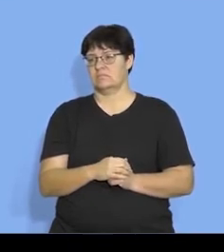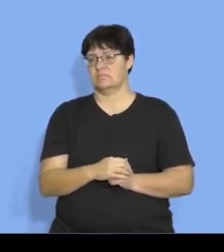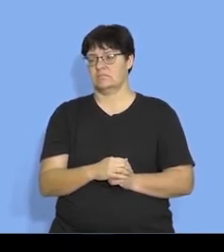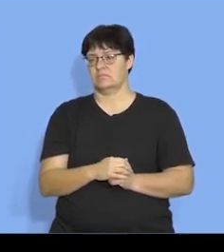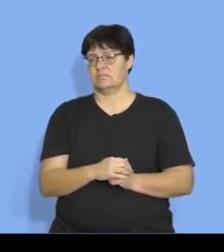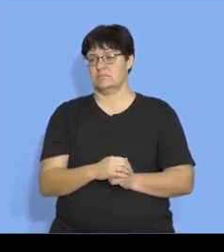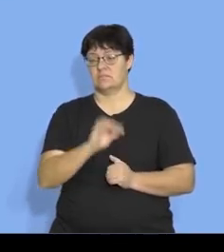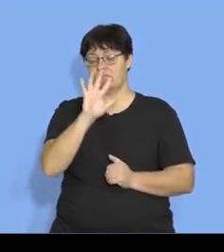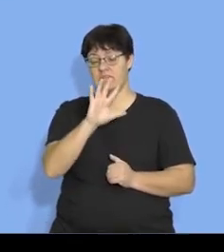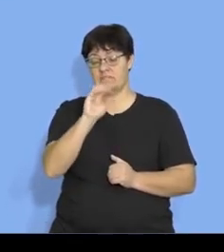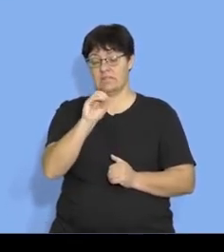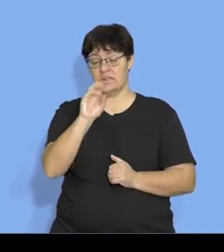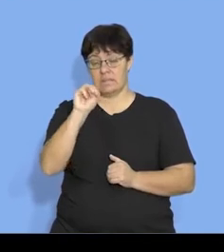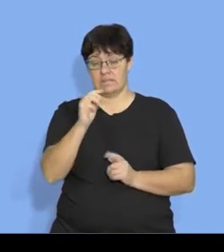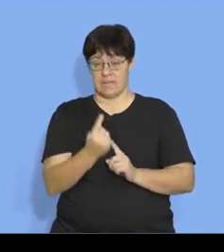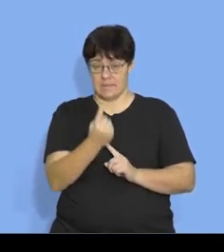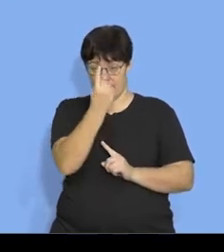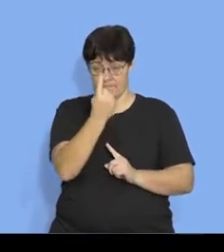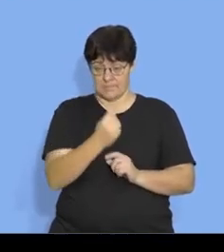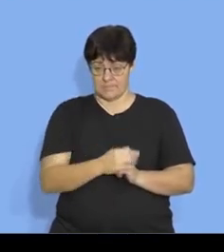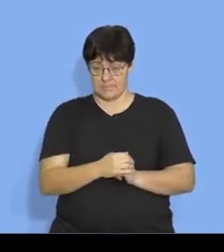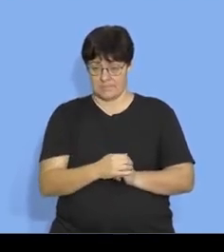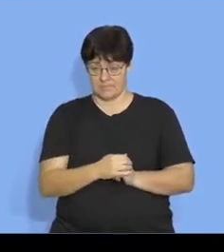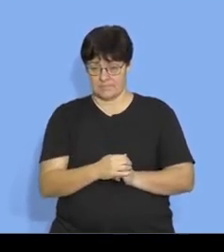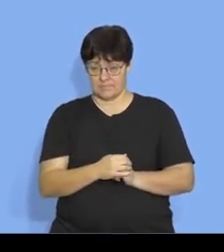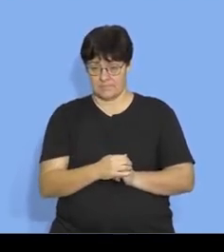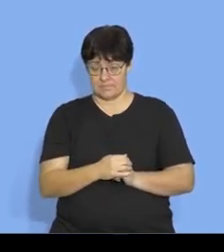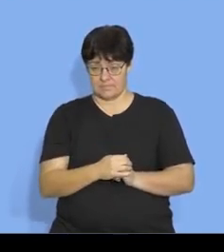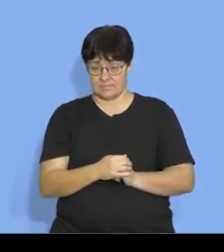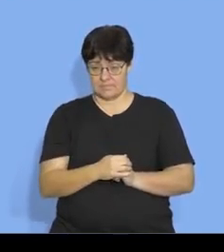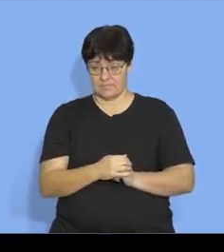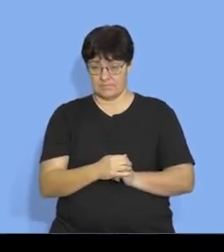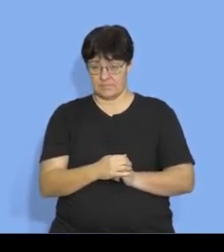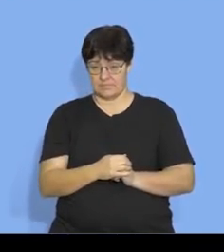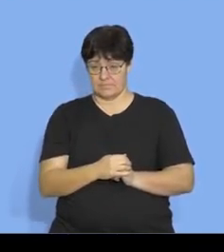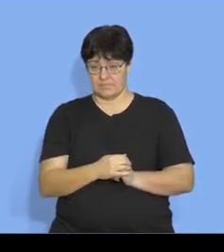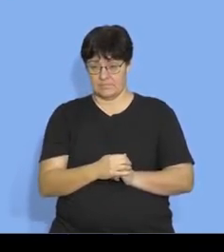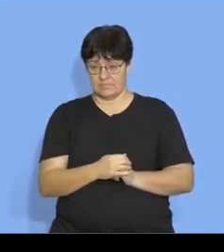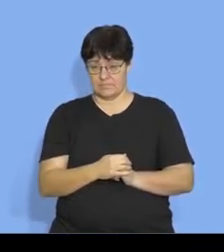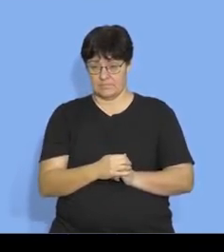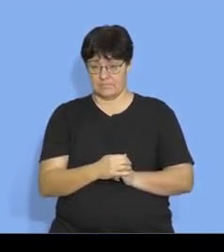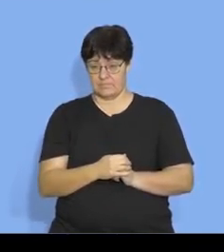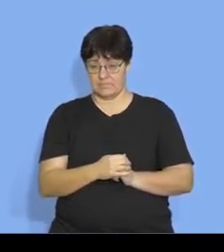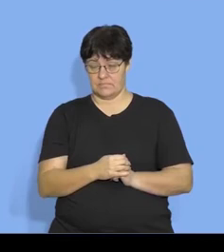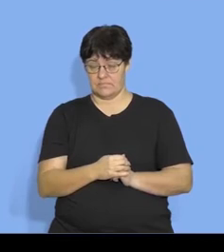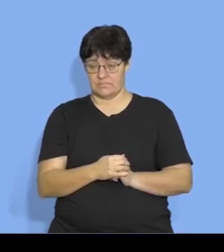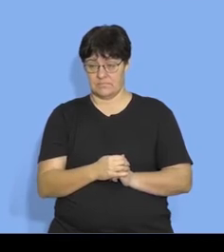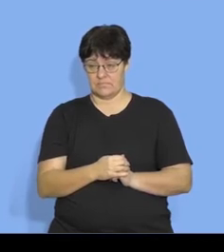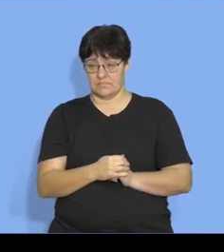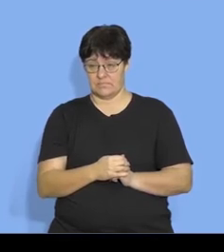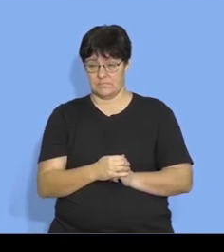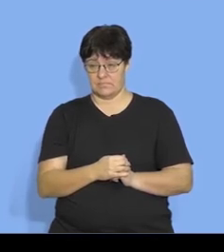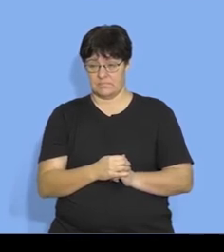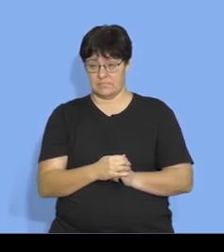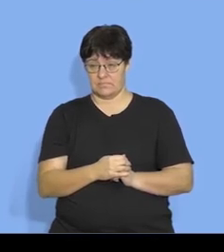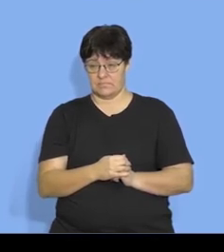meters up from her starting point okay so she went up 50 meters then she turned a corner